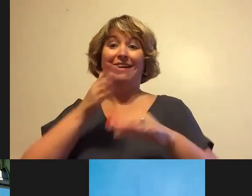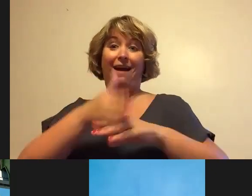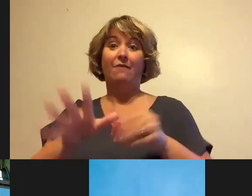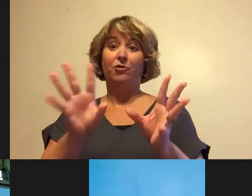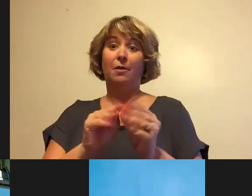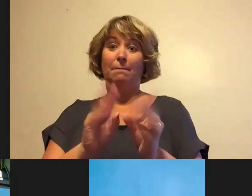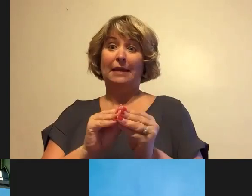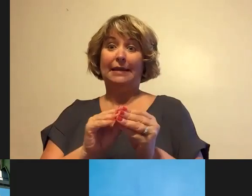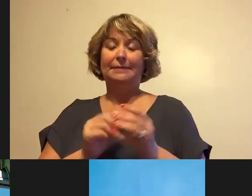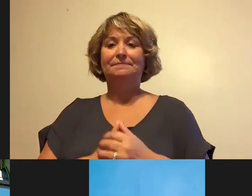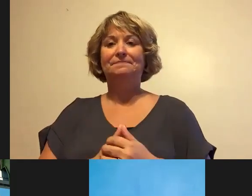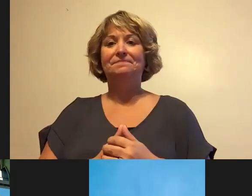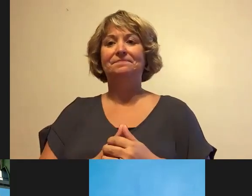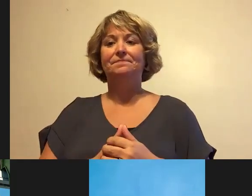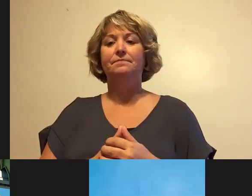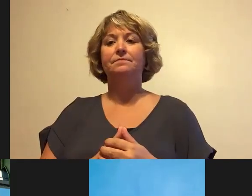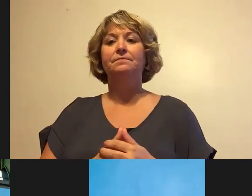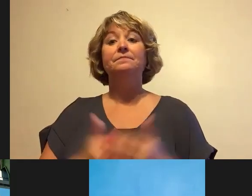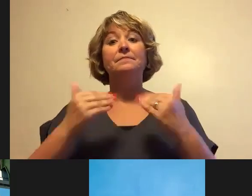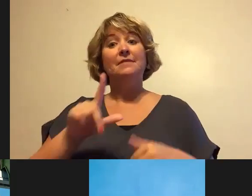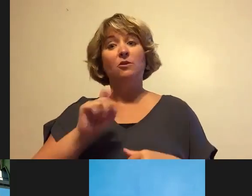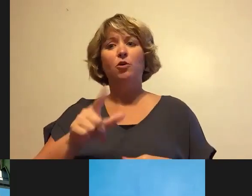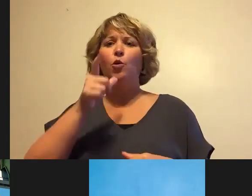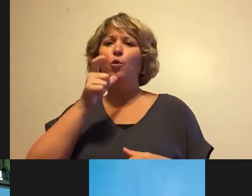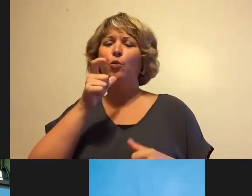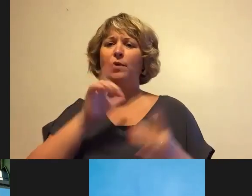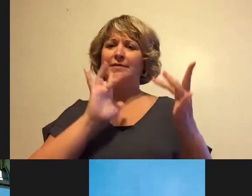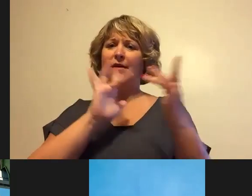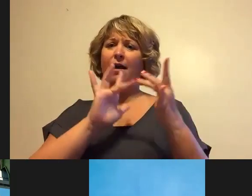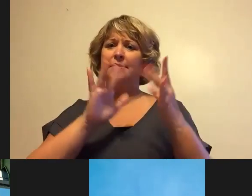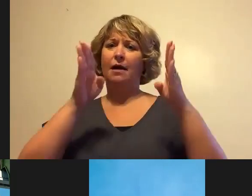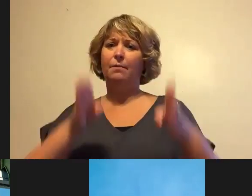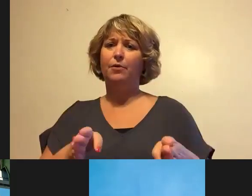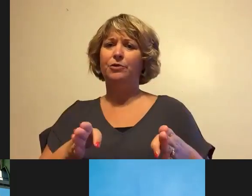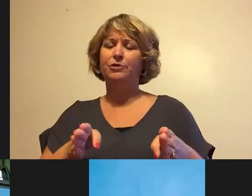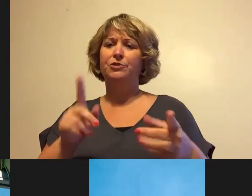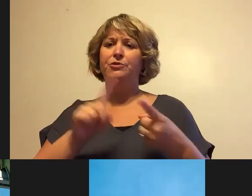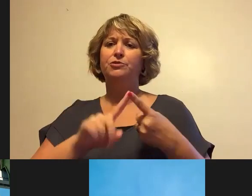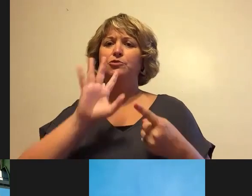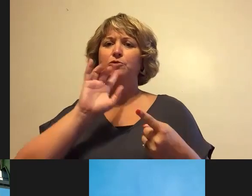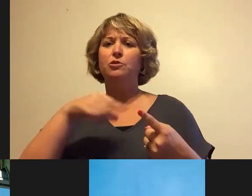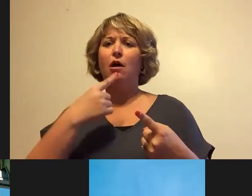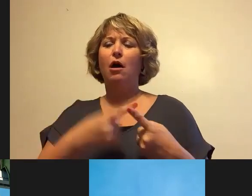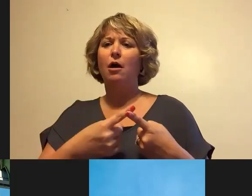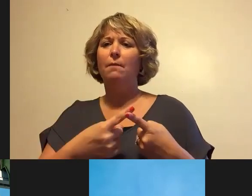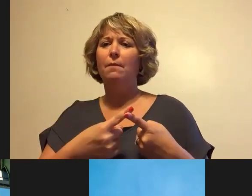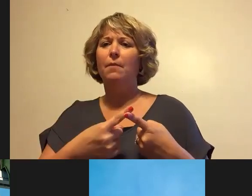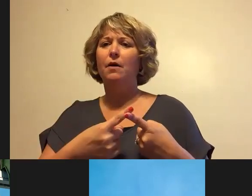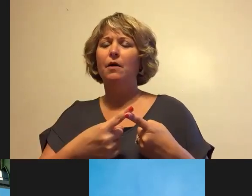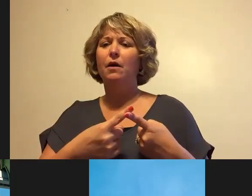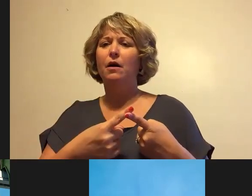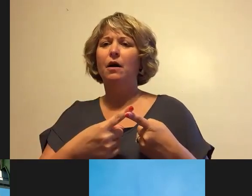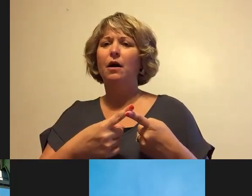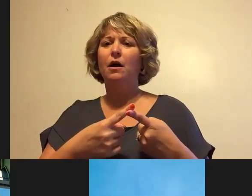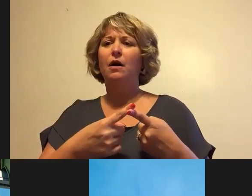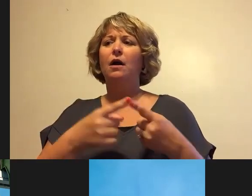The next question is, who is the contact person to talk about dispersal of parcels of land freed up by the